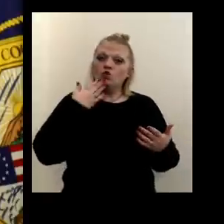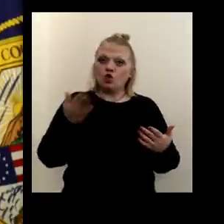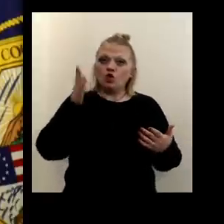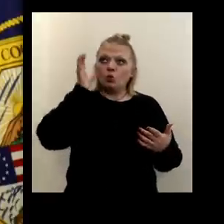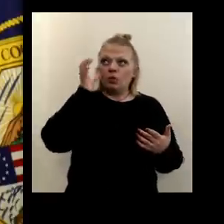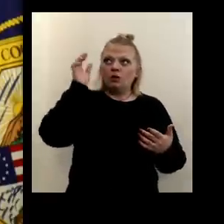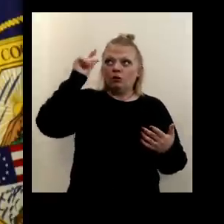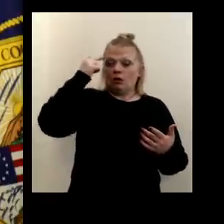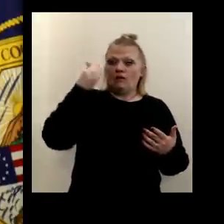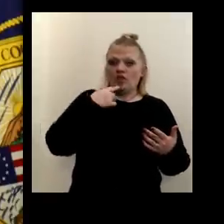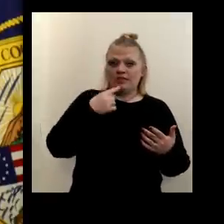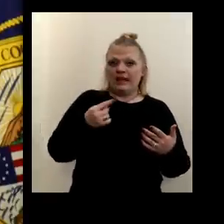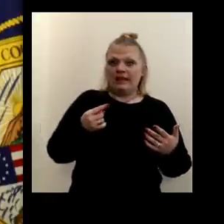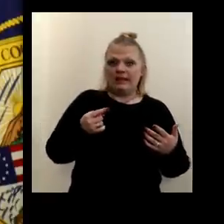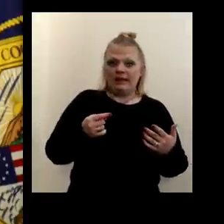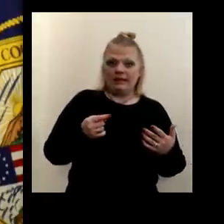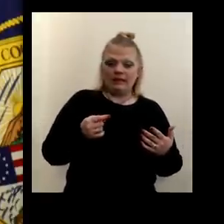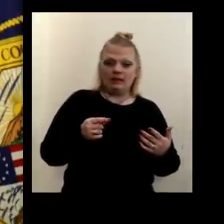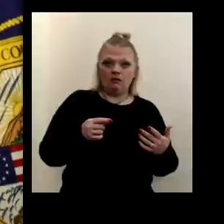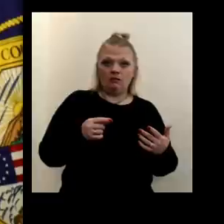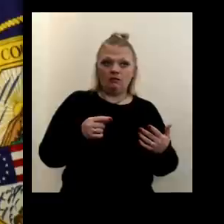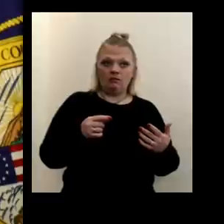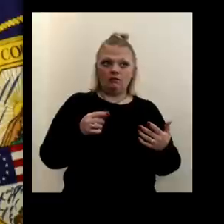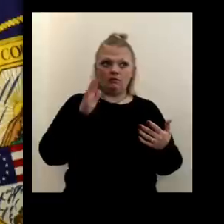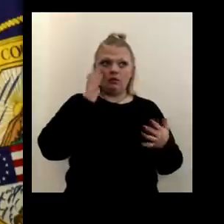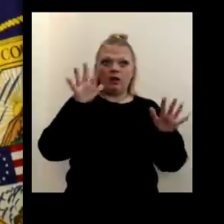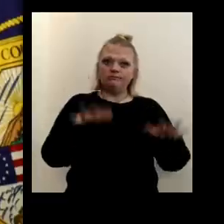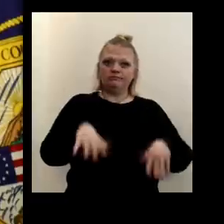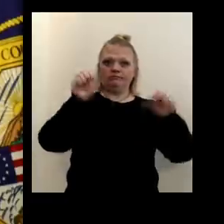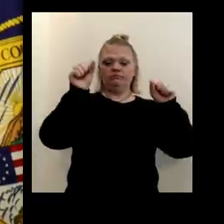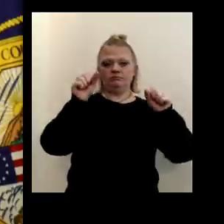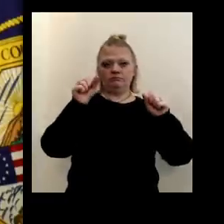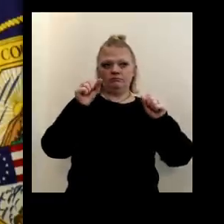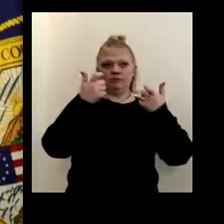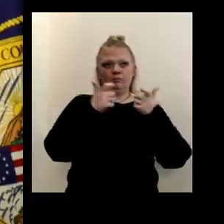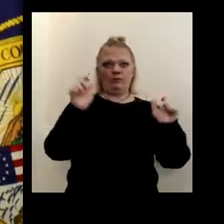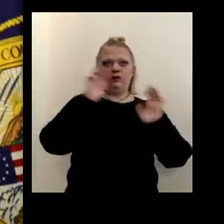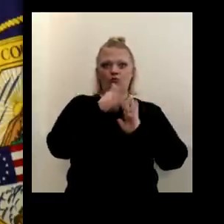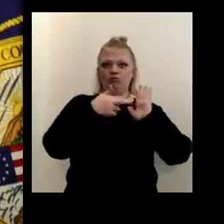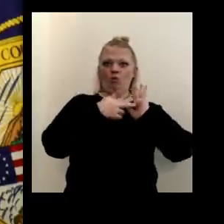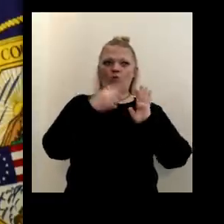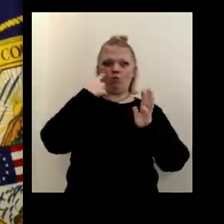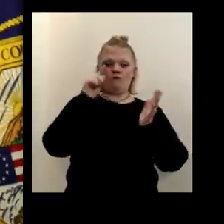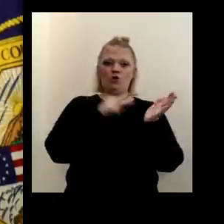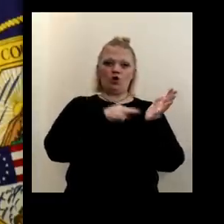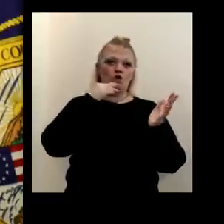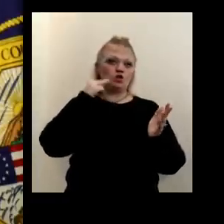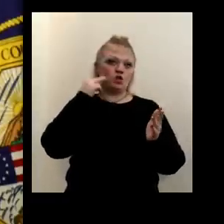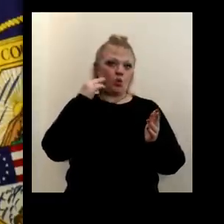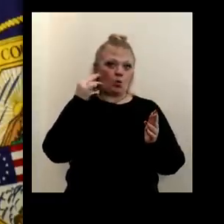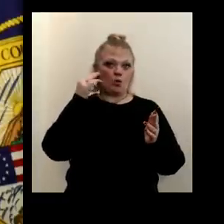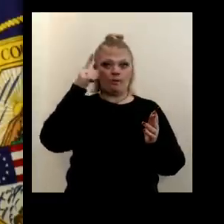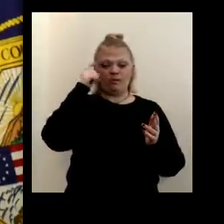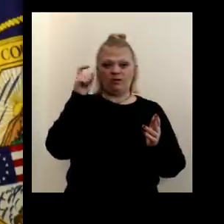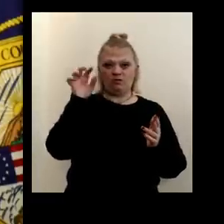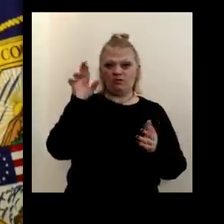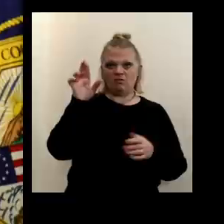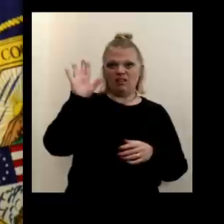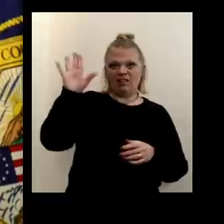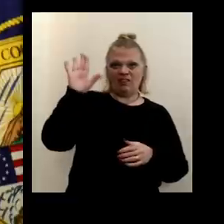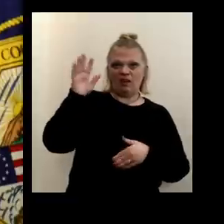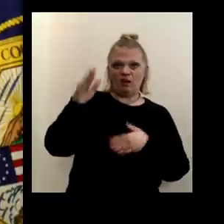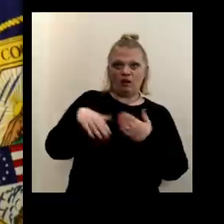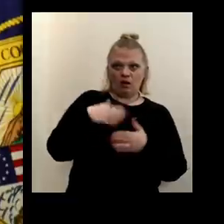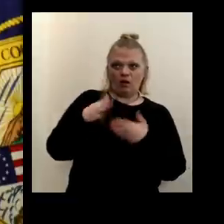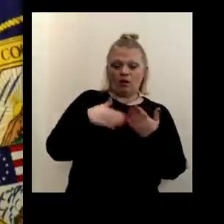governor note that they're going to take a much greater role with regards to vaccinating nursing homes, because at the rate they were going, it would have taken months to get